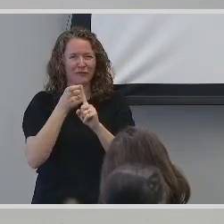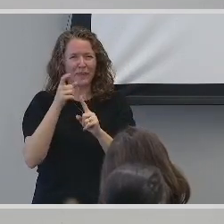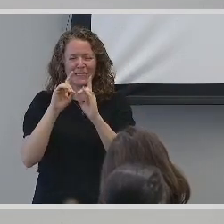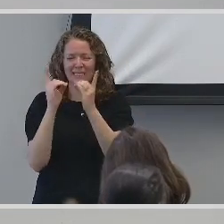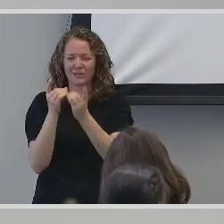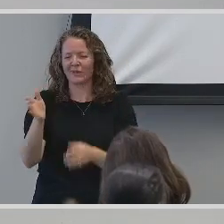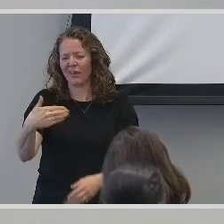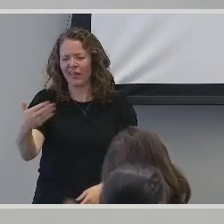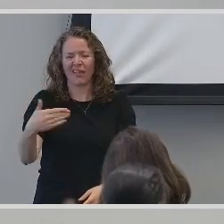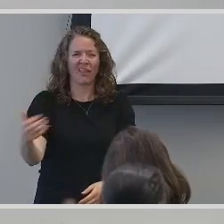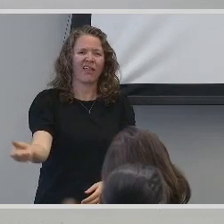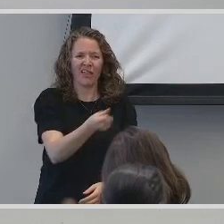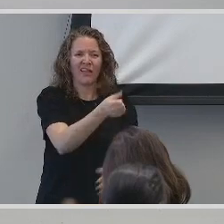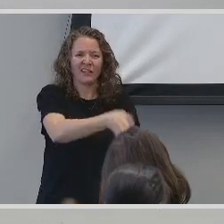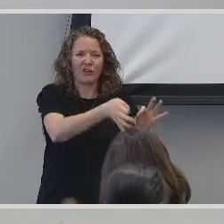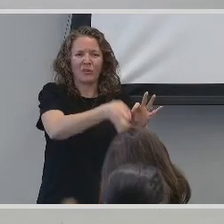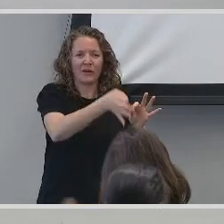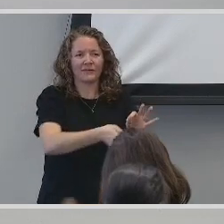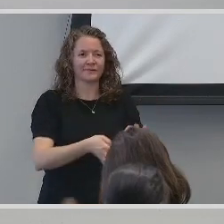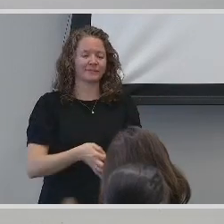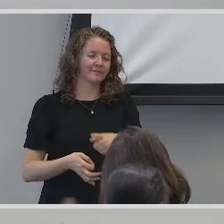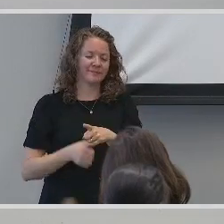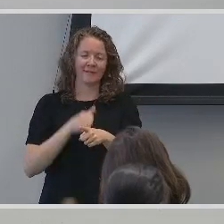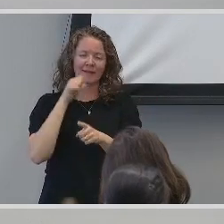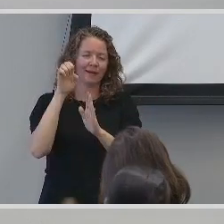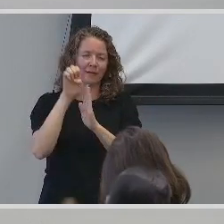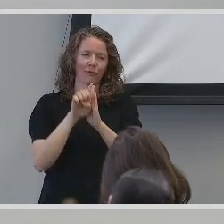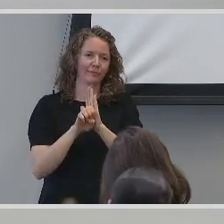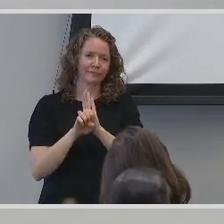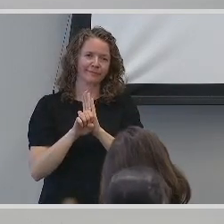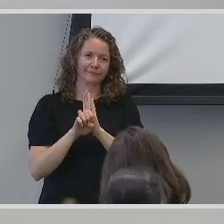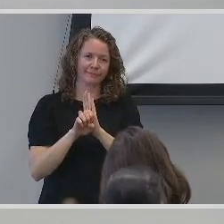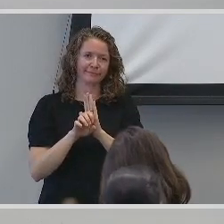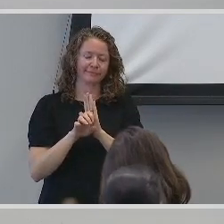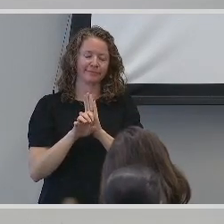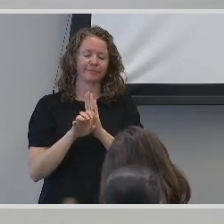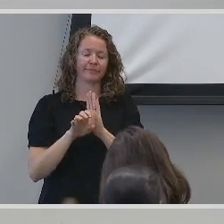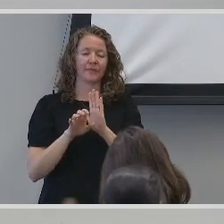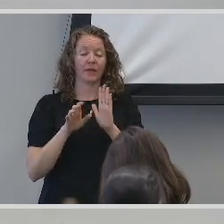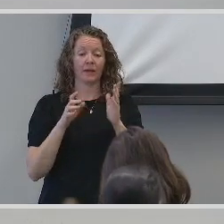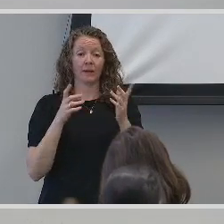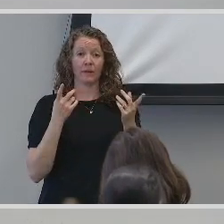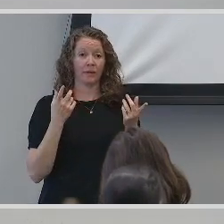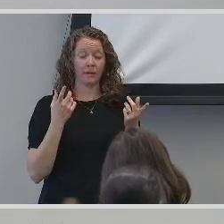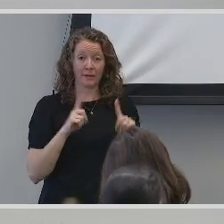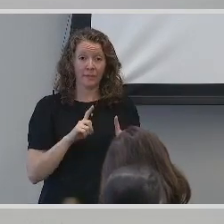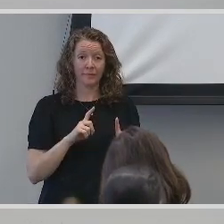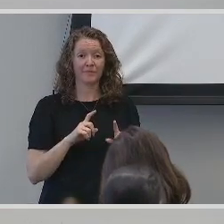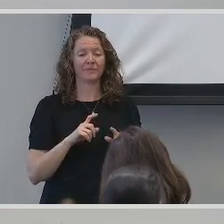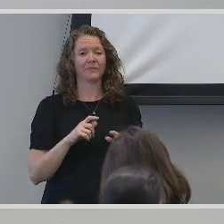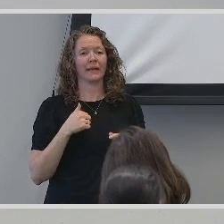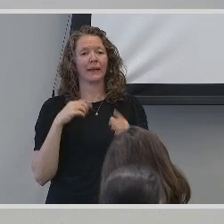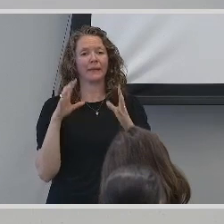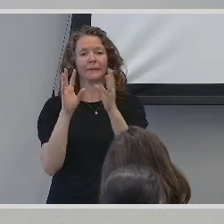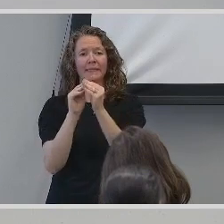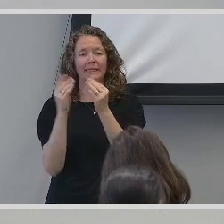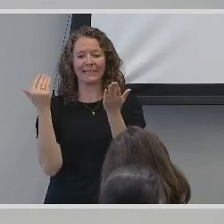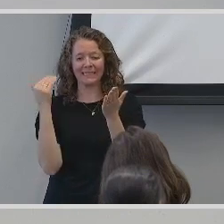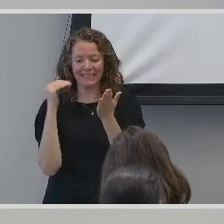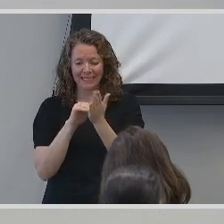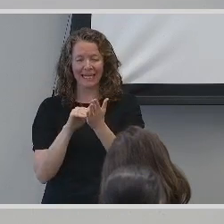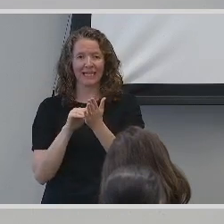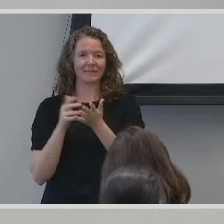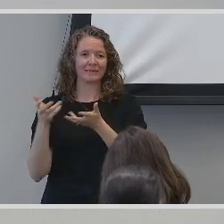for me, which later I learned was unethical. Subsequently, I had a second meeting to discuss safety